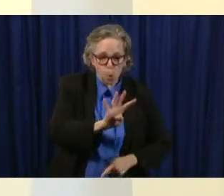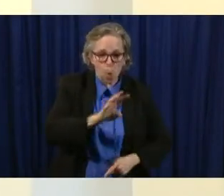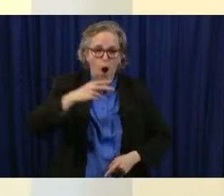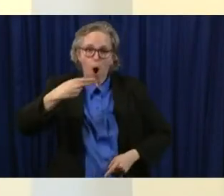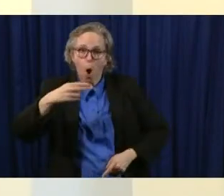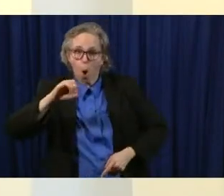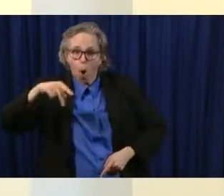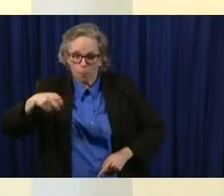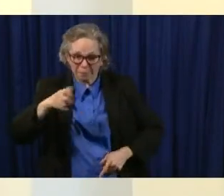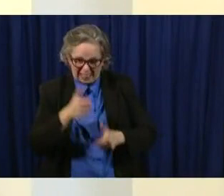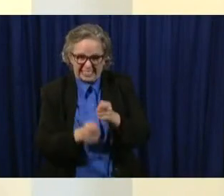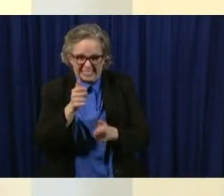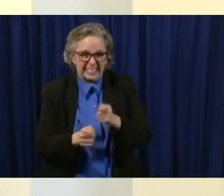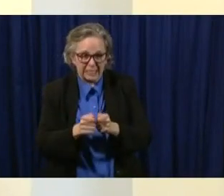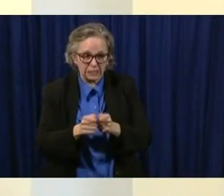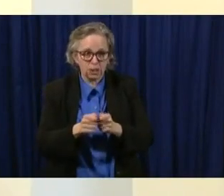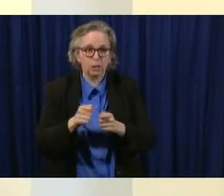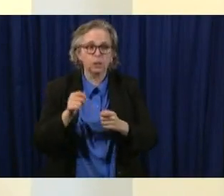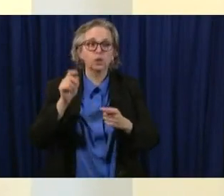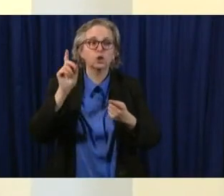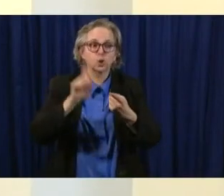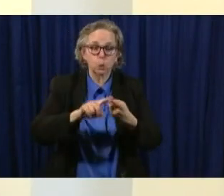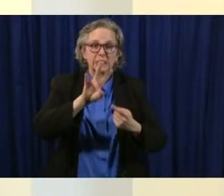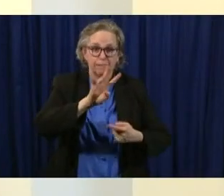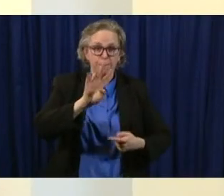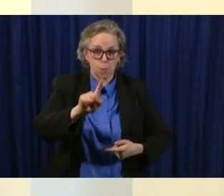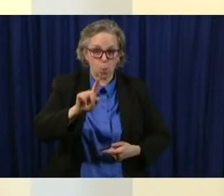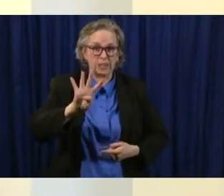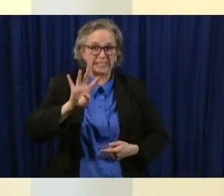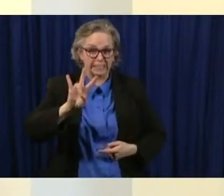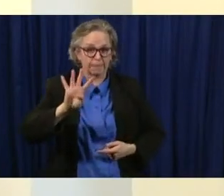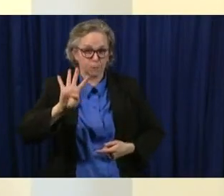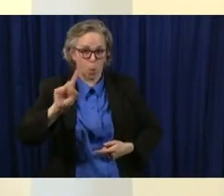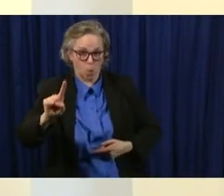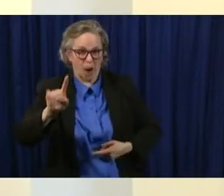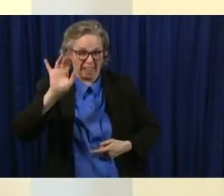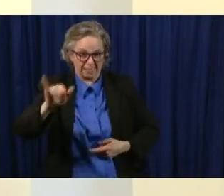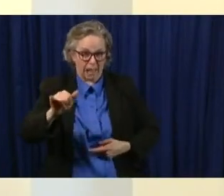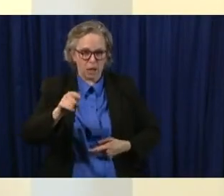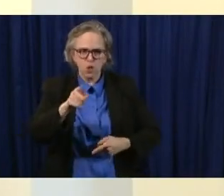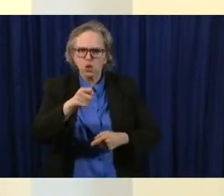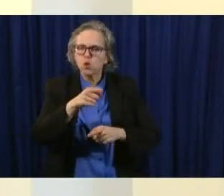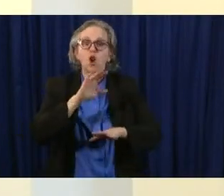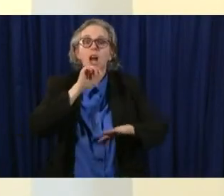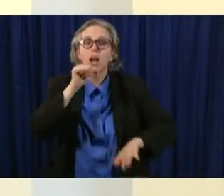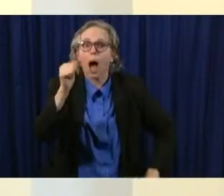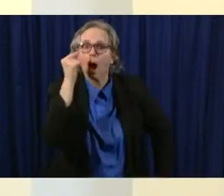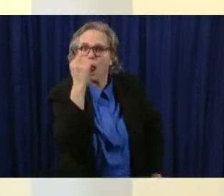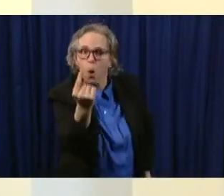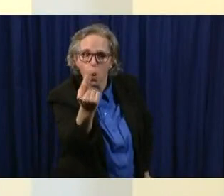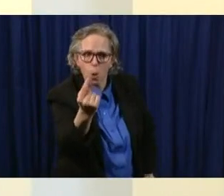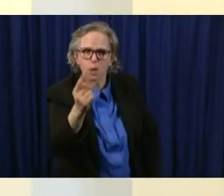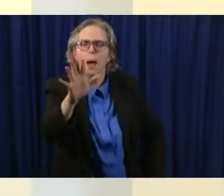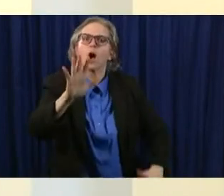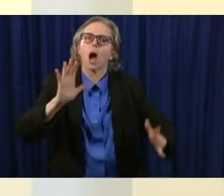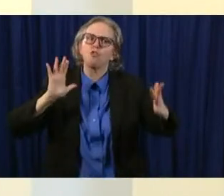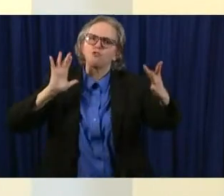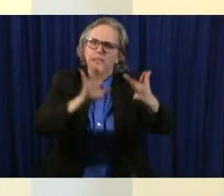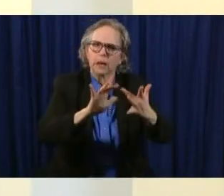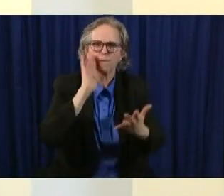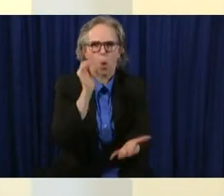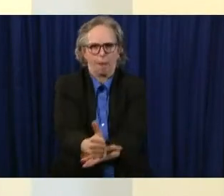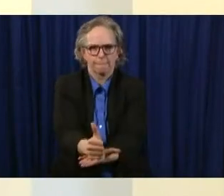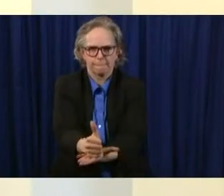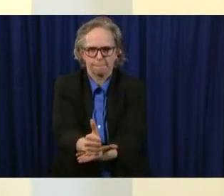one seven four one and you're not alone and just reach out we're not forgetting about you as as we talk about getting out and about